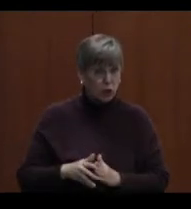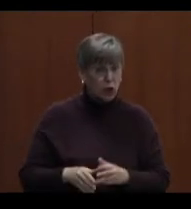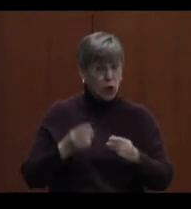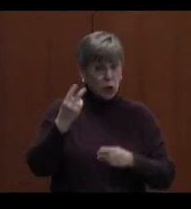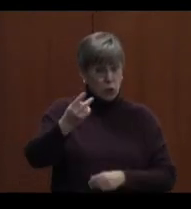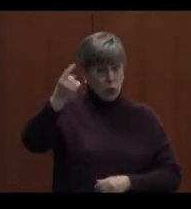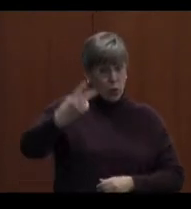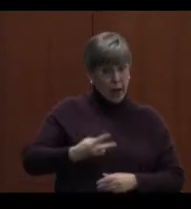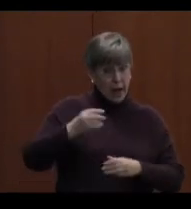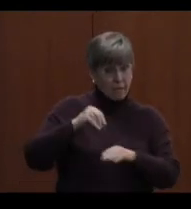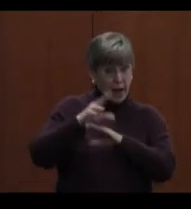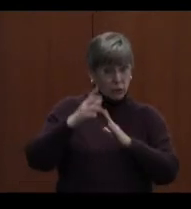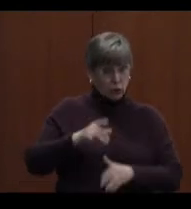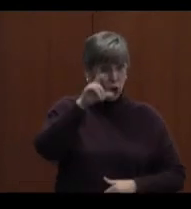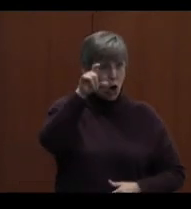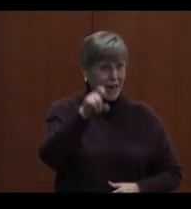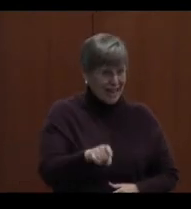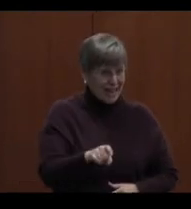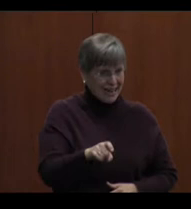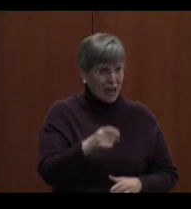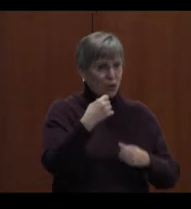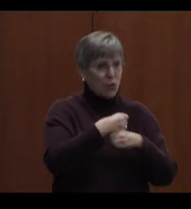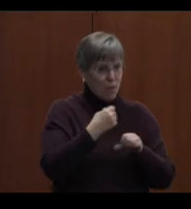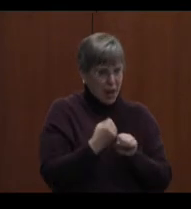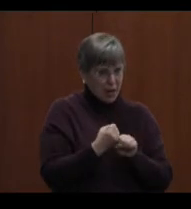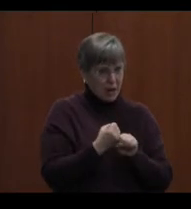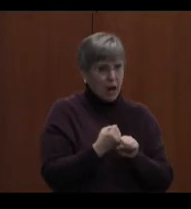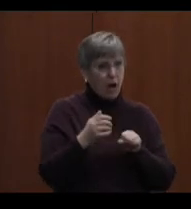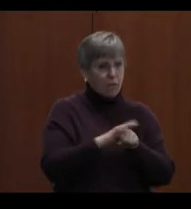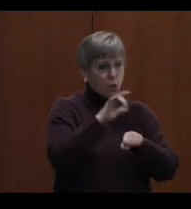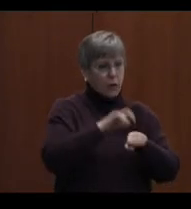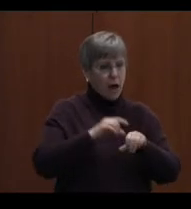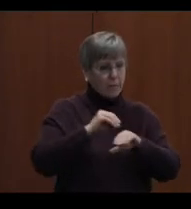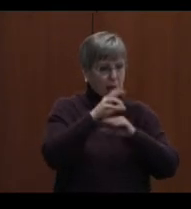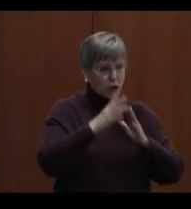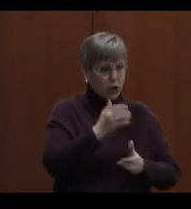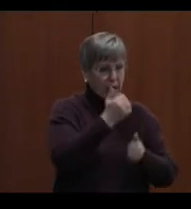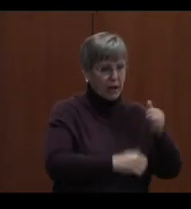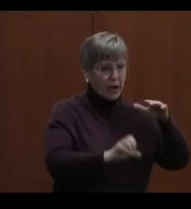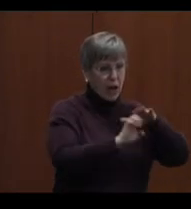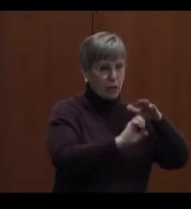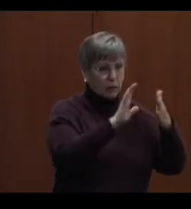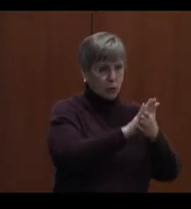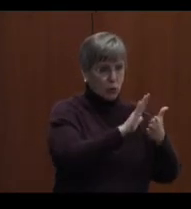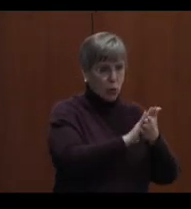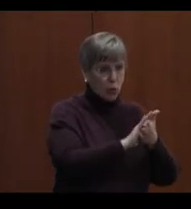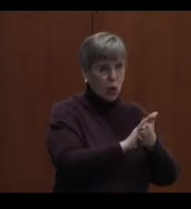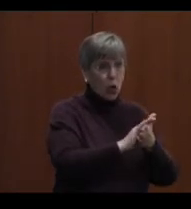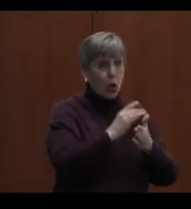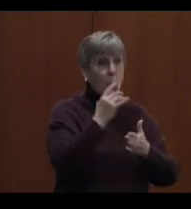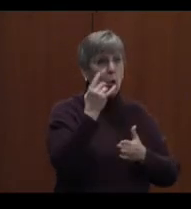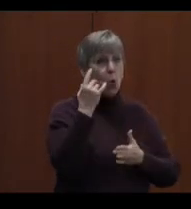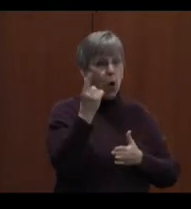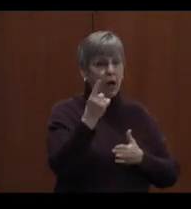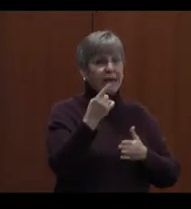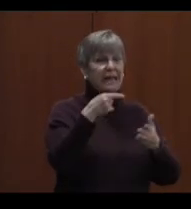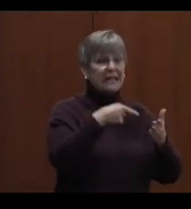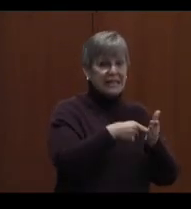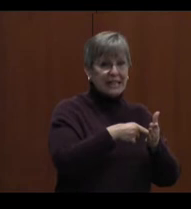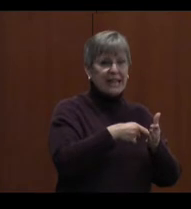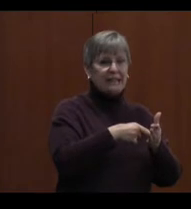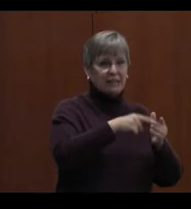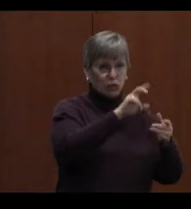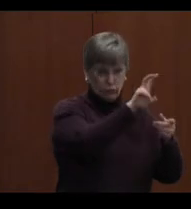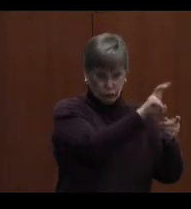two-and-a-half counselors are needed to make a full-time counselor at every elementary school. One is this redeployment. So whether